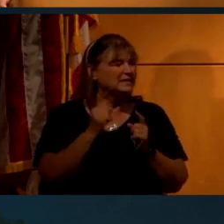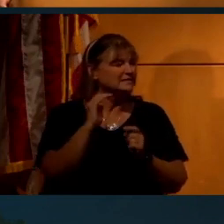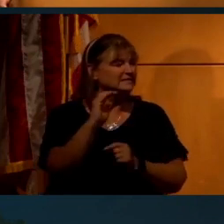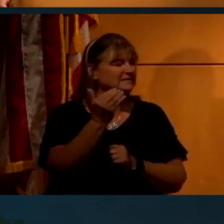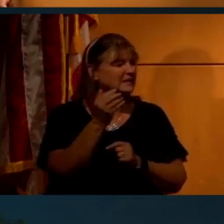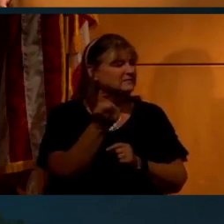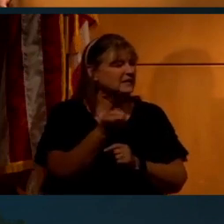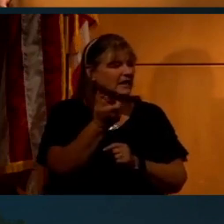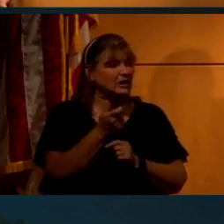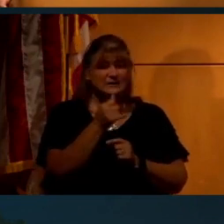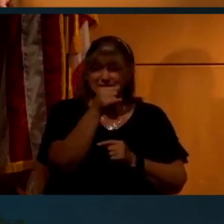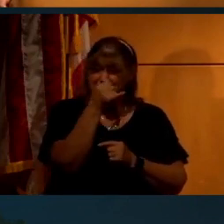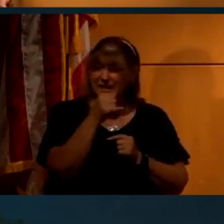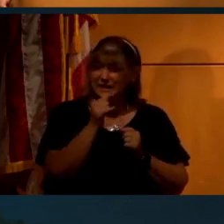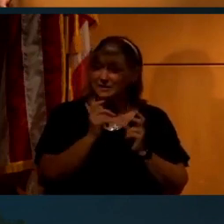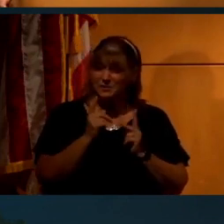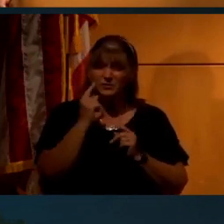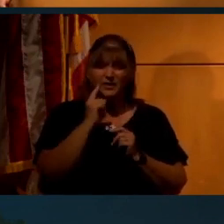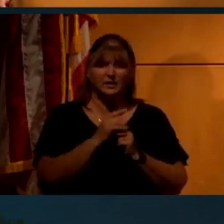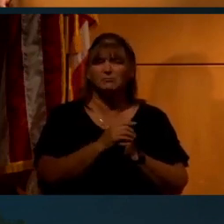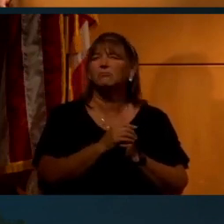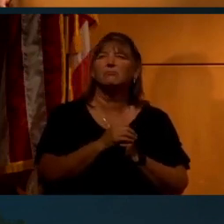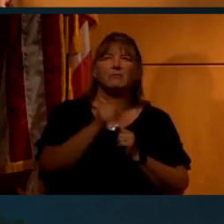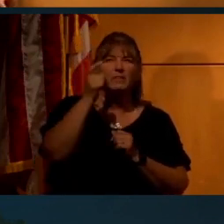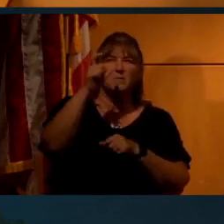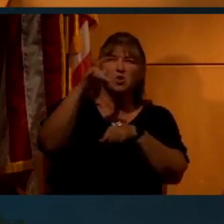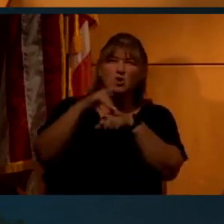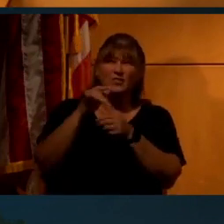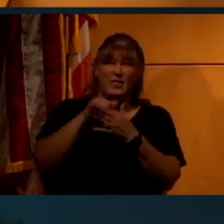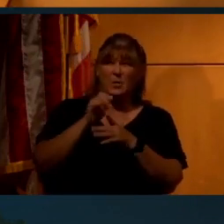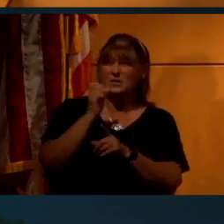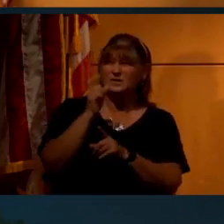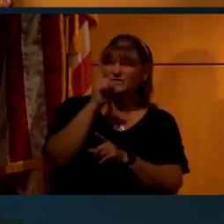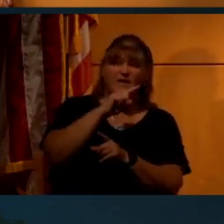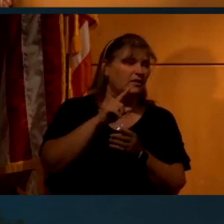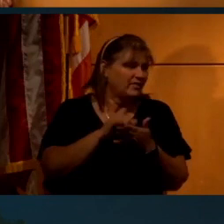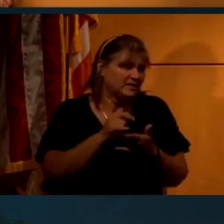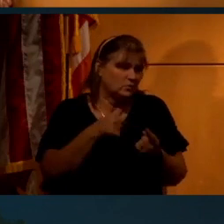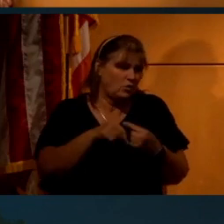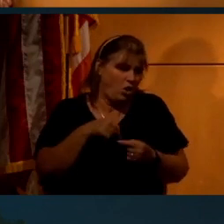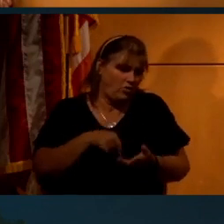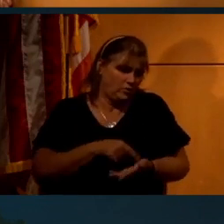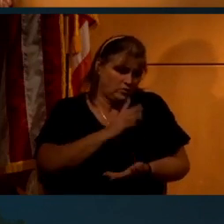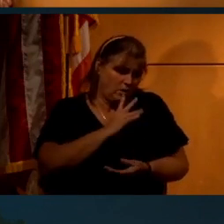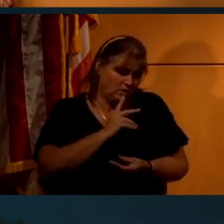seems a little silly, people thinking that the moon landings were fake, which is what this is all about.